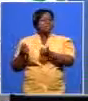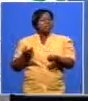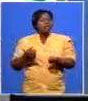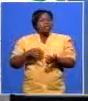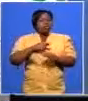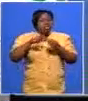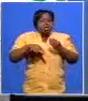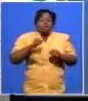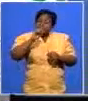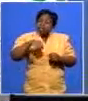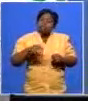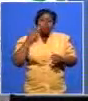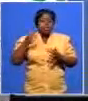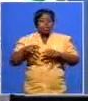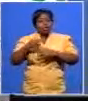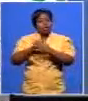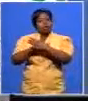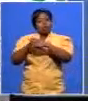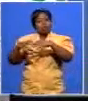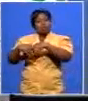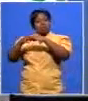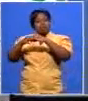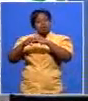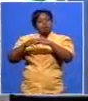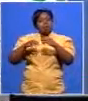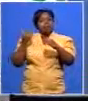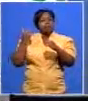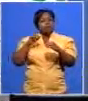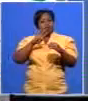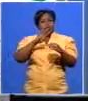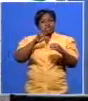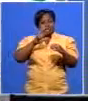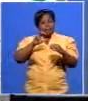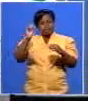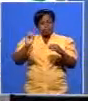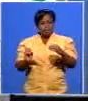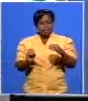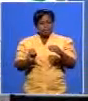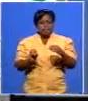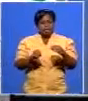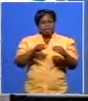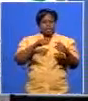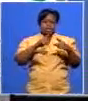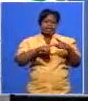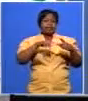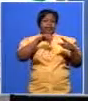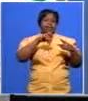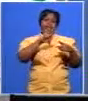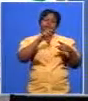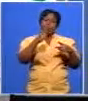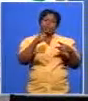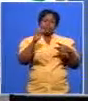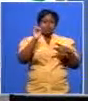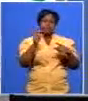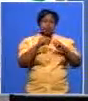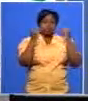of cope where he's right we pushed them below 50 they got 49 i think it was on the provincial ballot and 51 on the national ballot